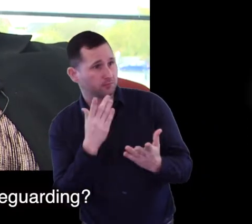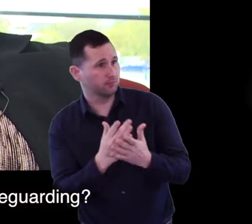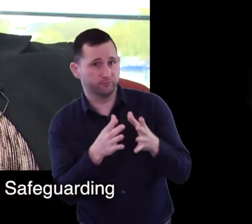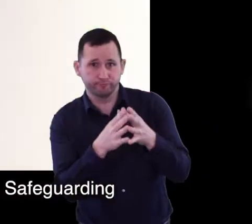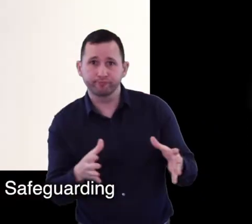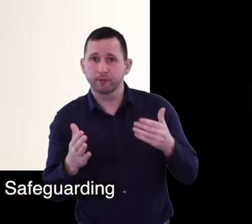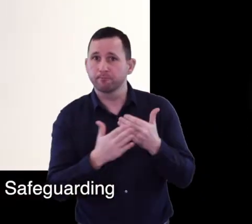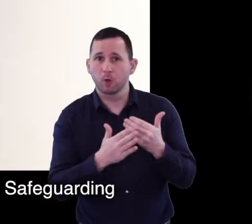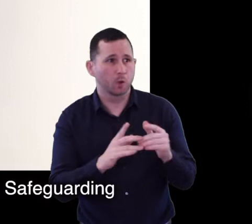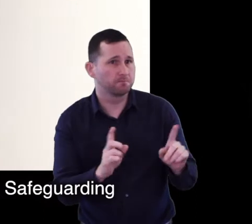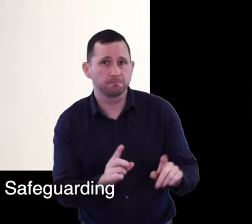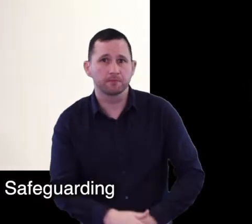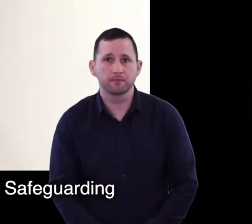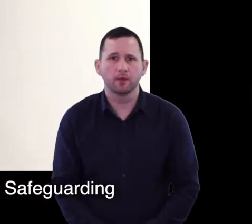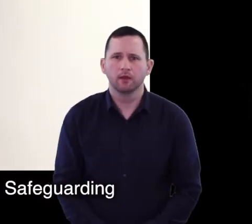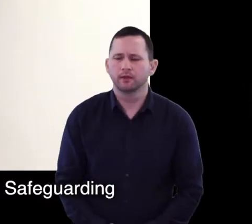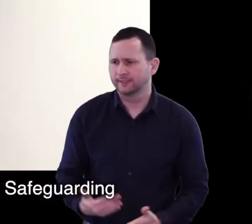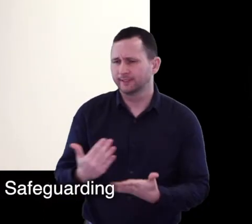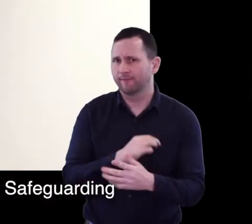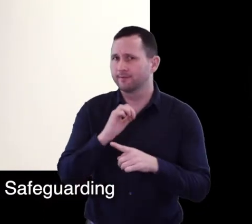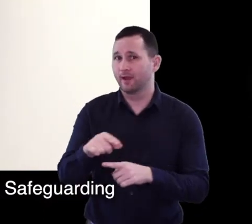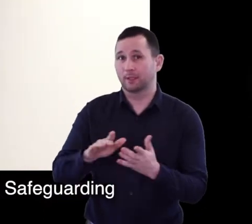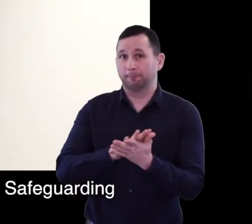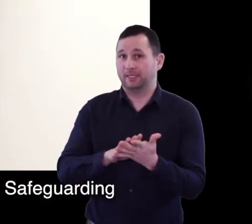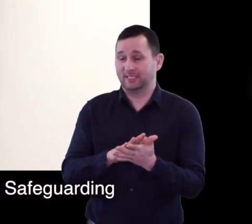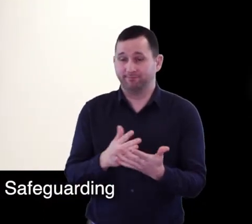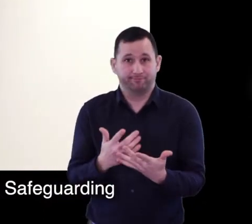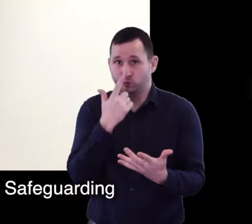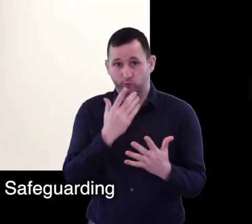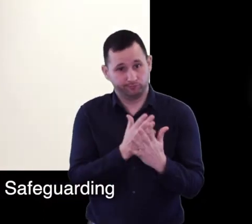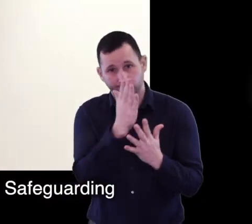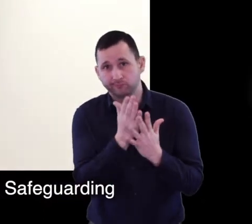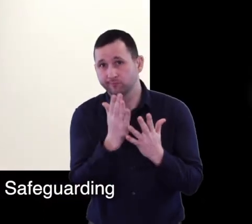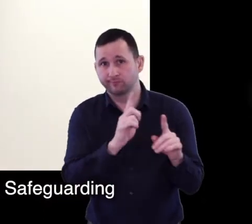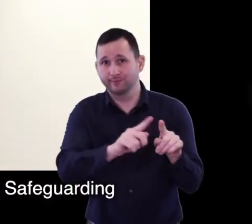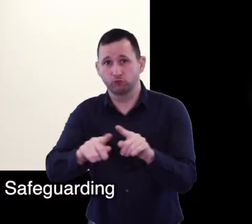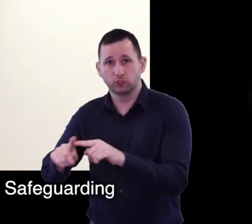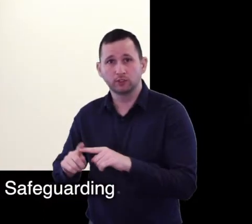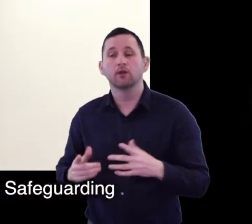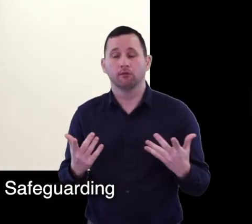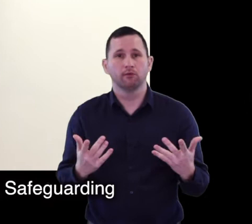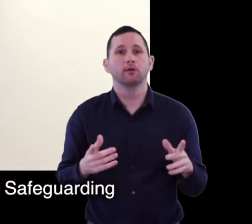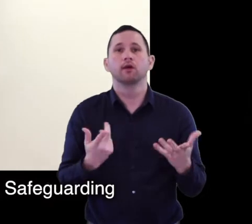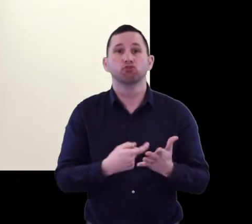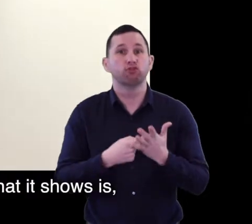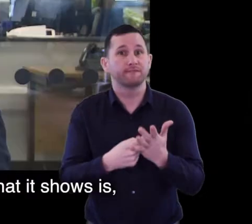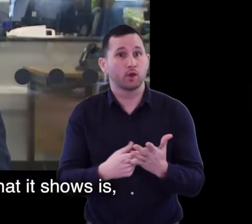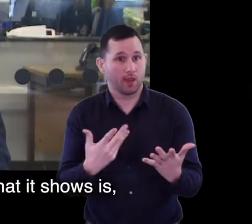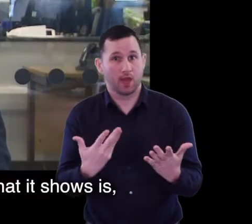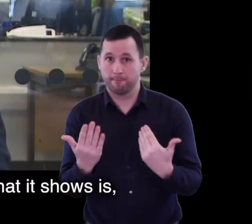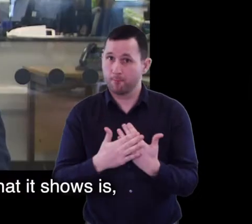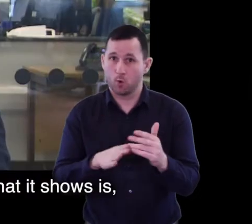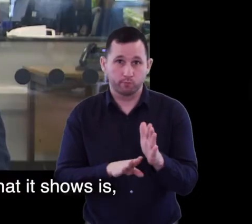safeguarding? Safeguarding means many things to many people. Safeguarding referrals have gone up